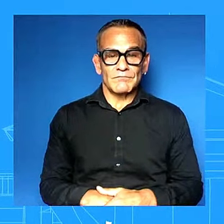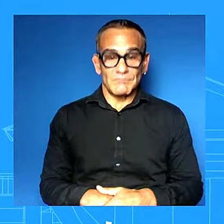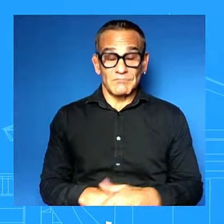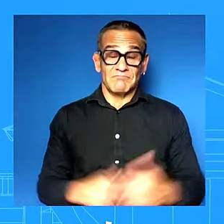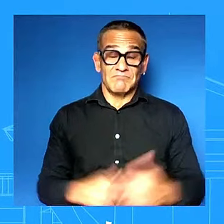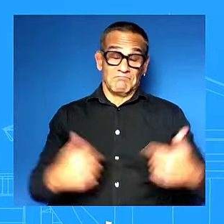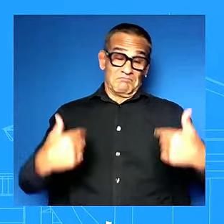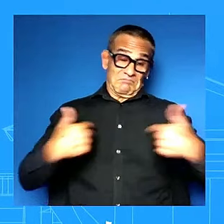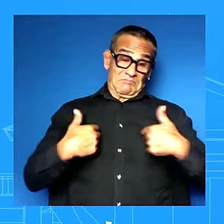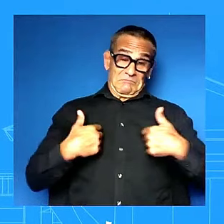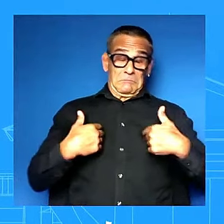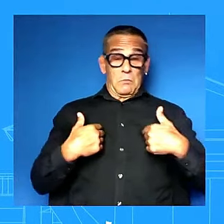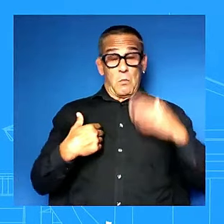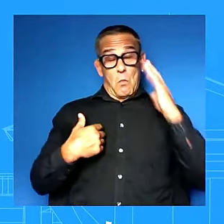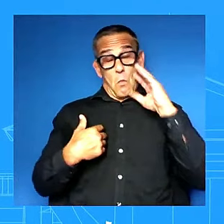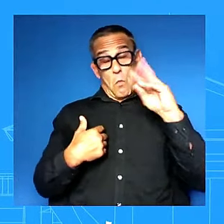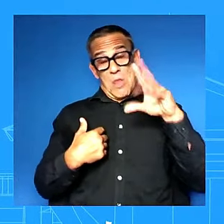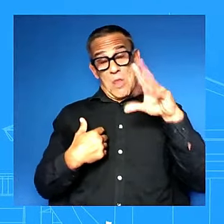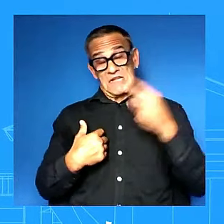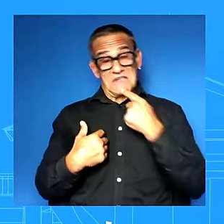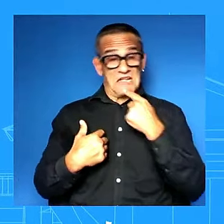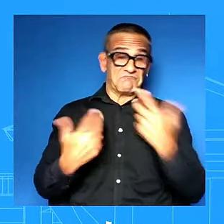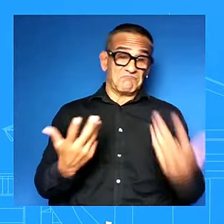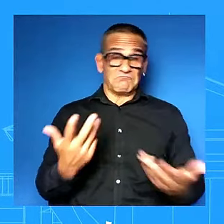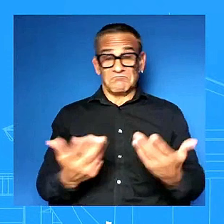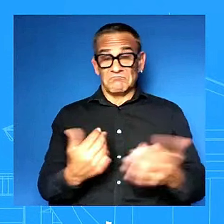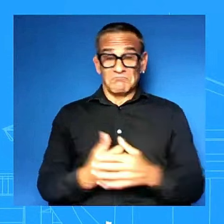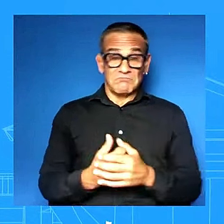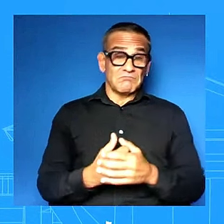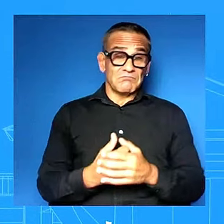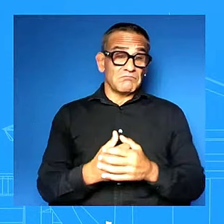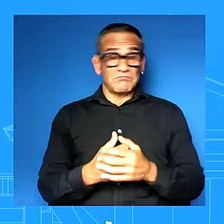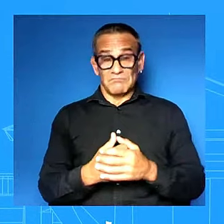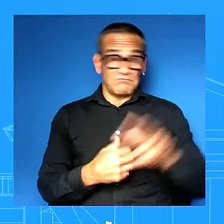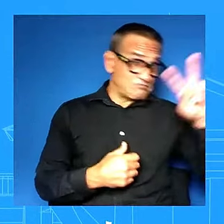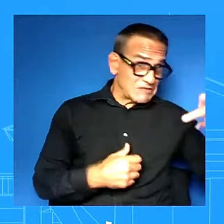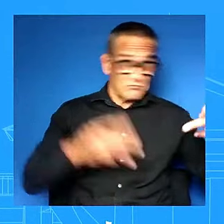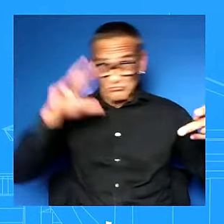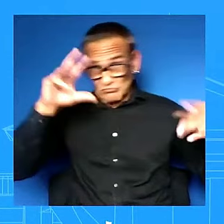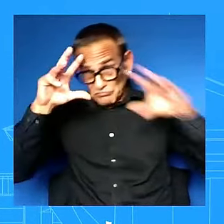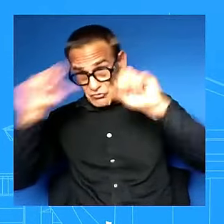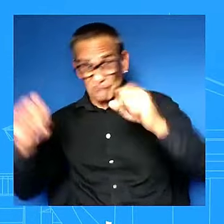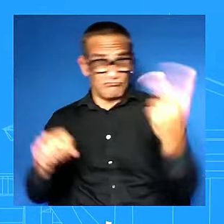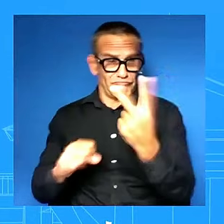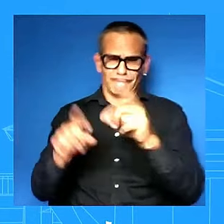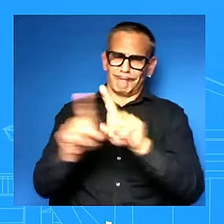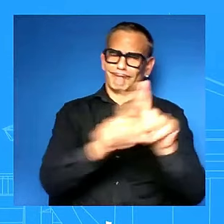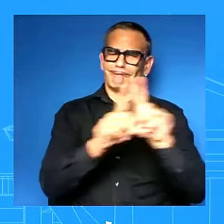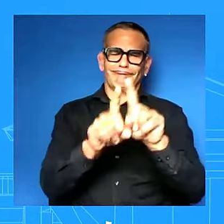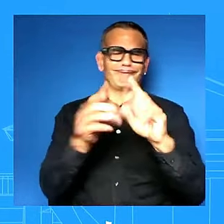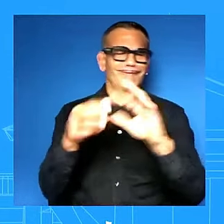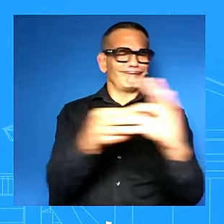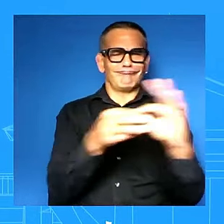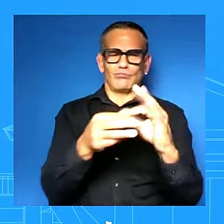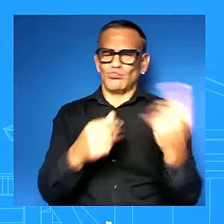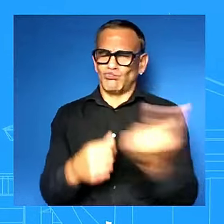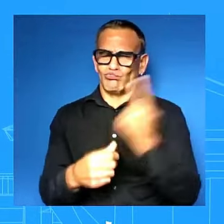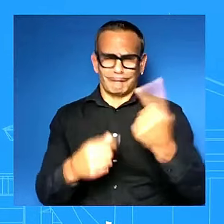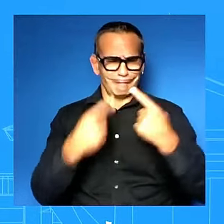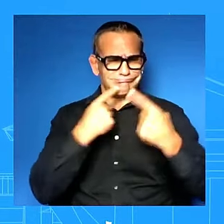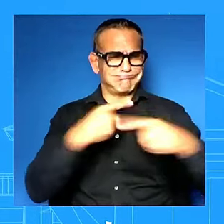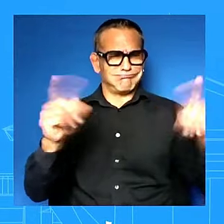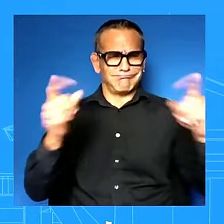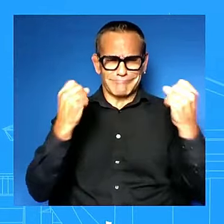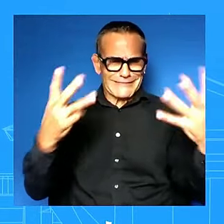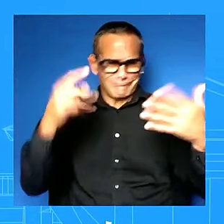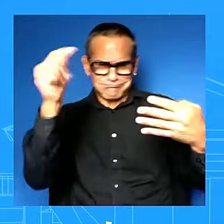president and the vice president has done together uh and that is something that she continues to support what we did to turn the